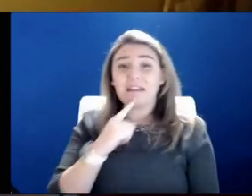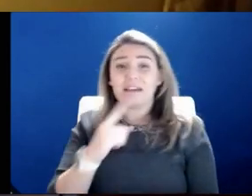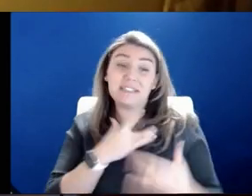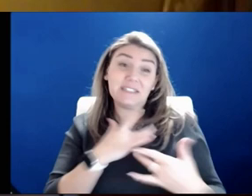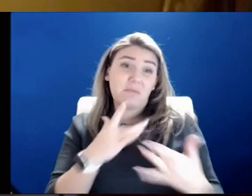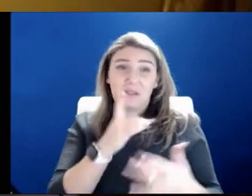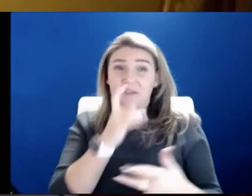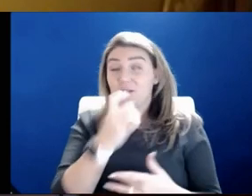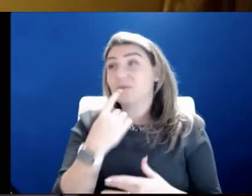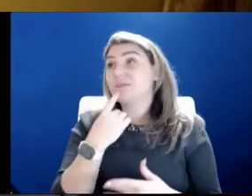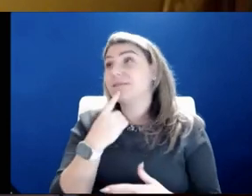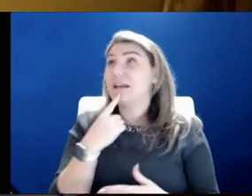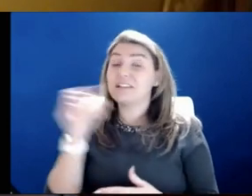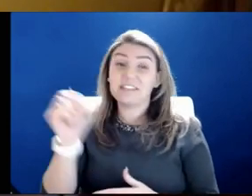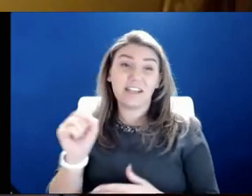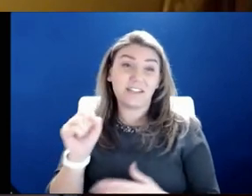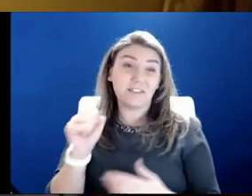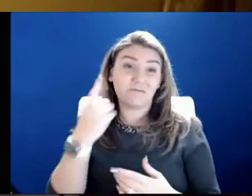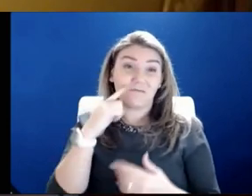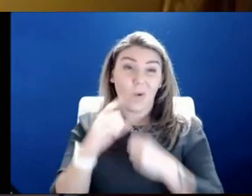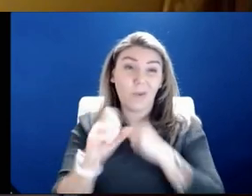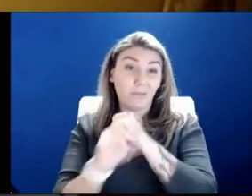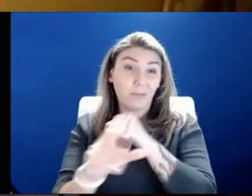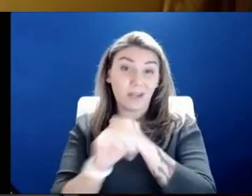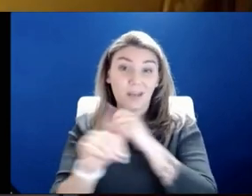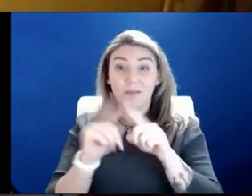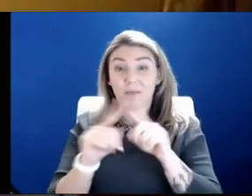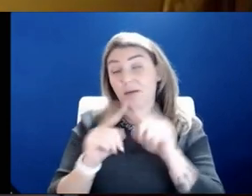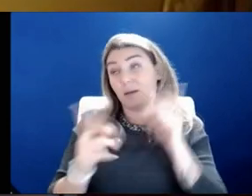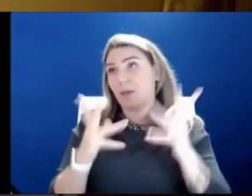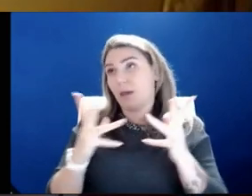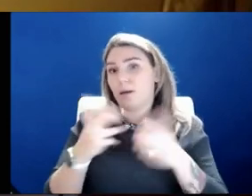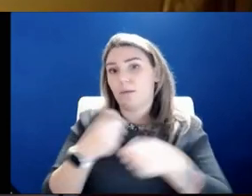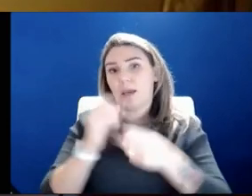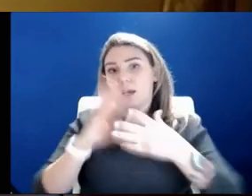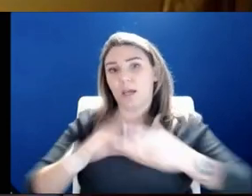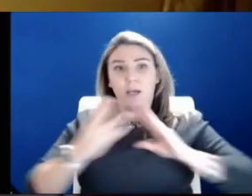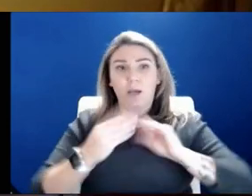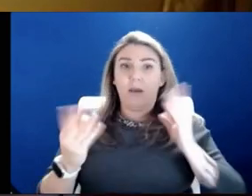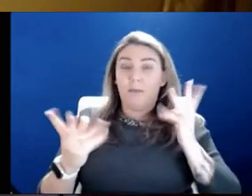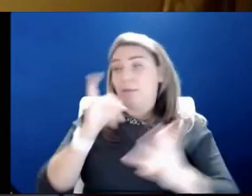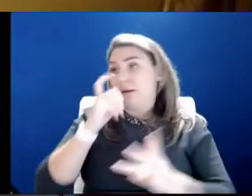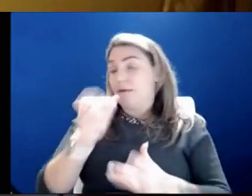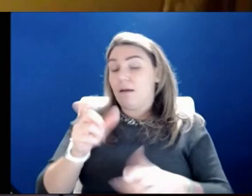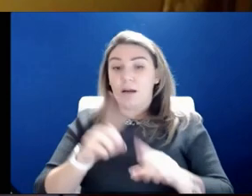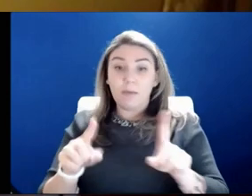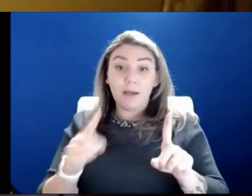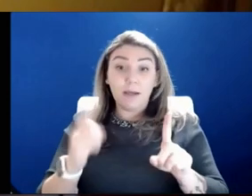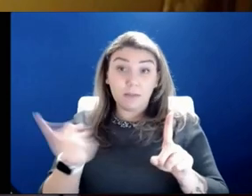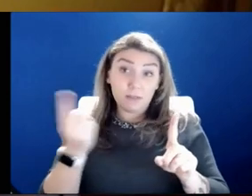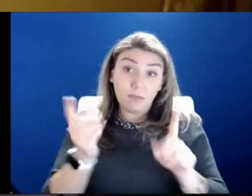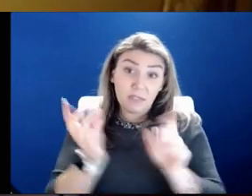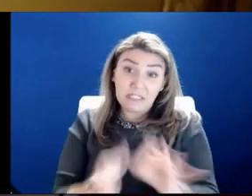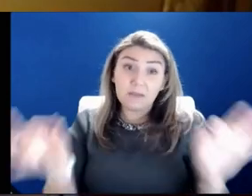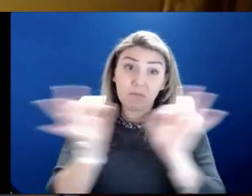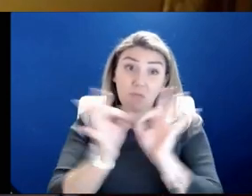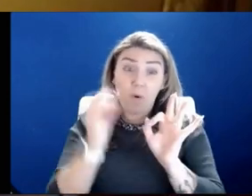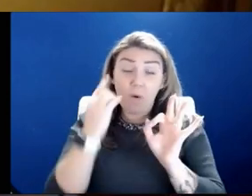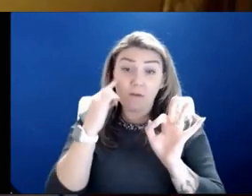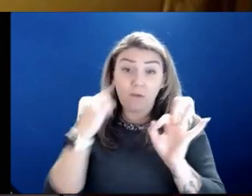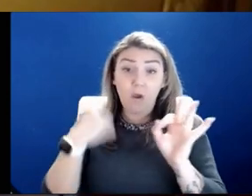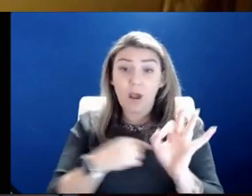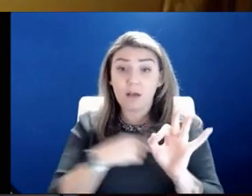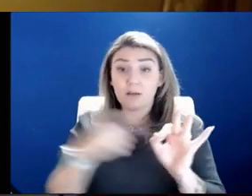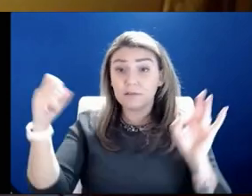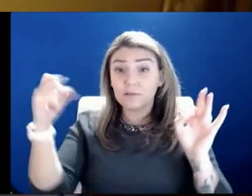to media all the time, but yeah, it may make a story, it may not, but nevertheless, I think it's something that is important for us. It's important for us to go